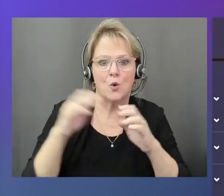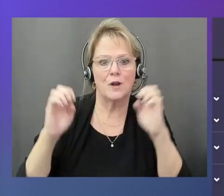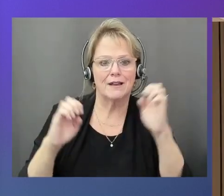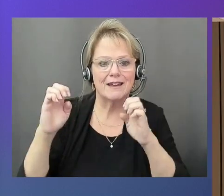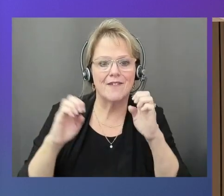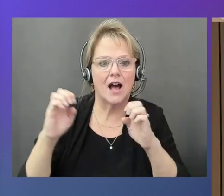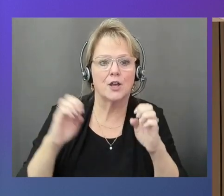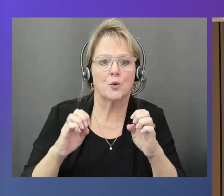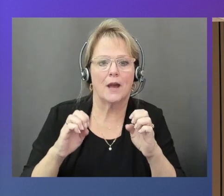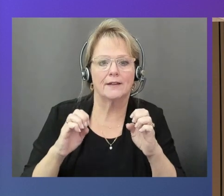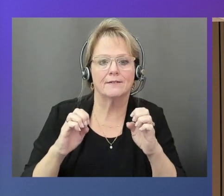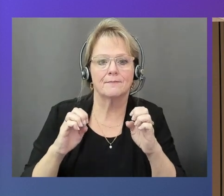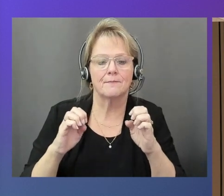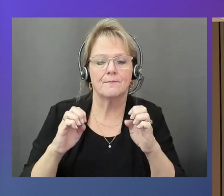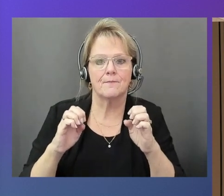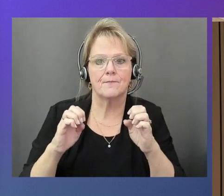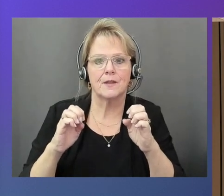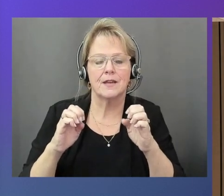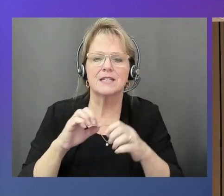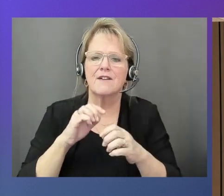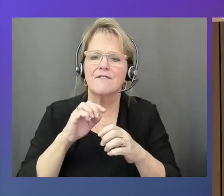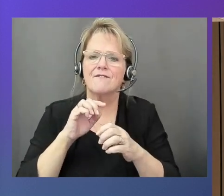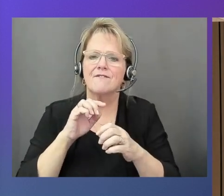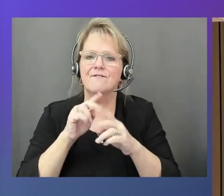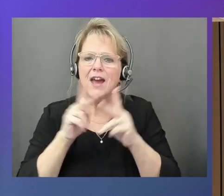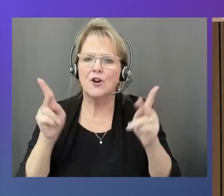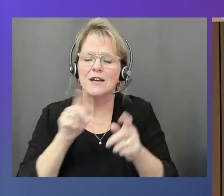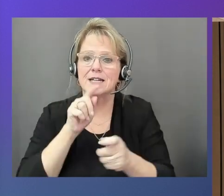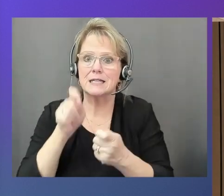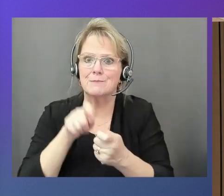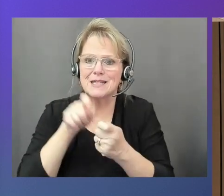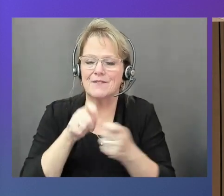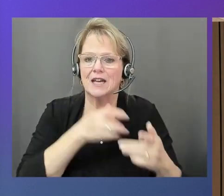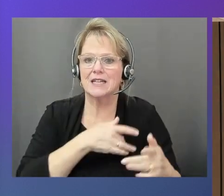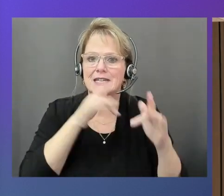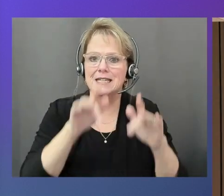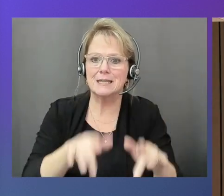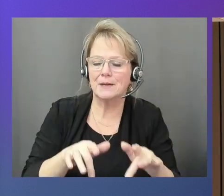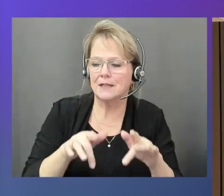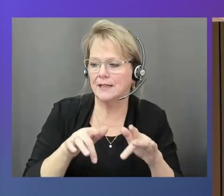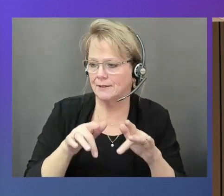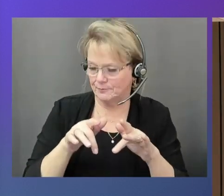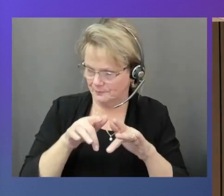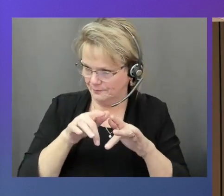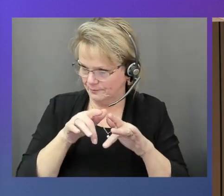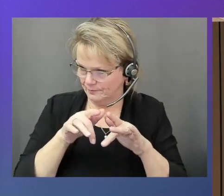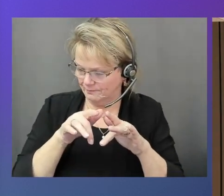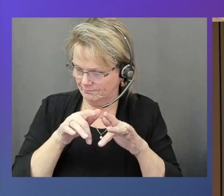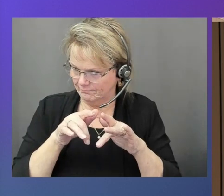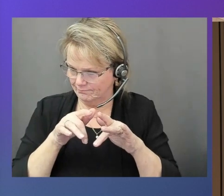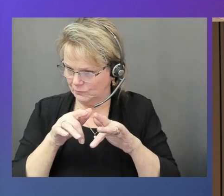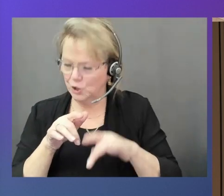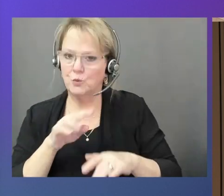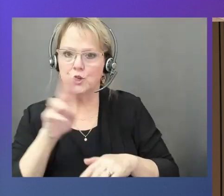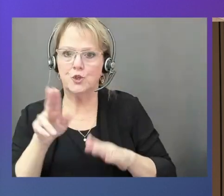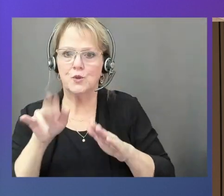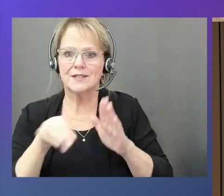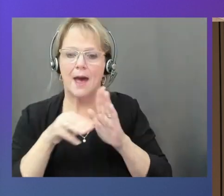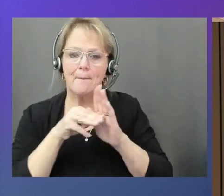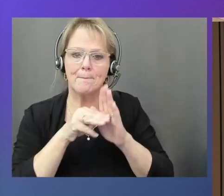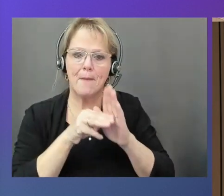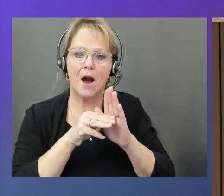in this example is very specific. So typically, on SageMaker, you're going to basically run that model and deploy it onto S3.